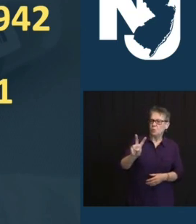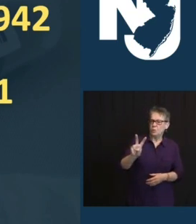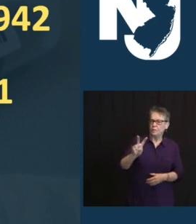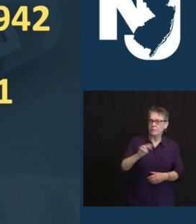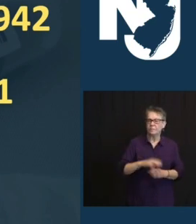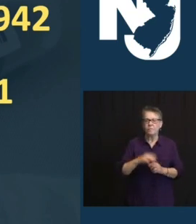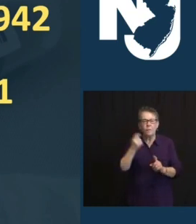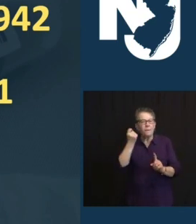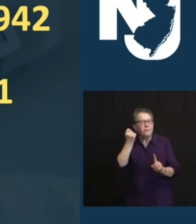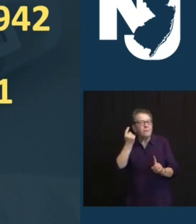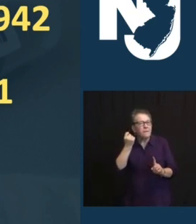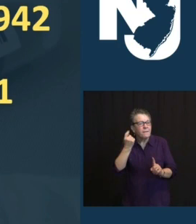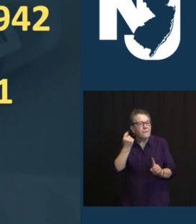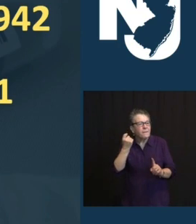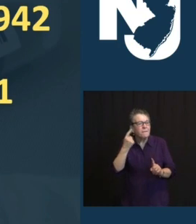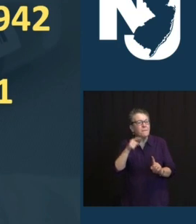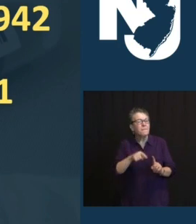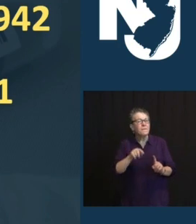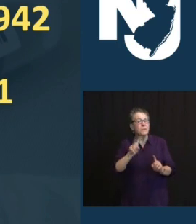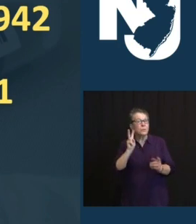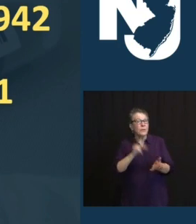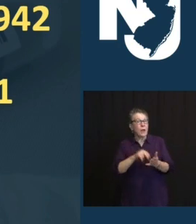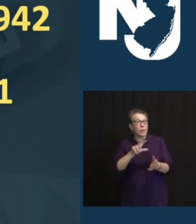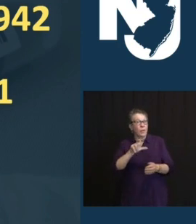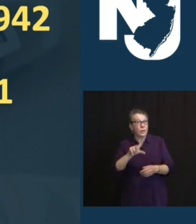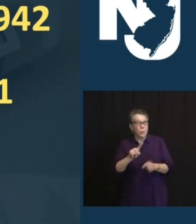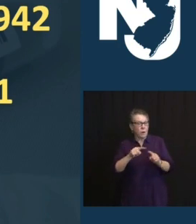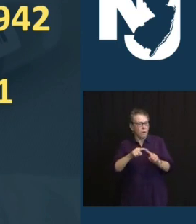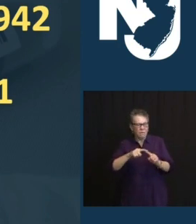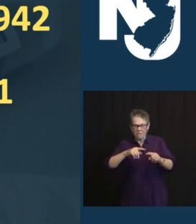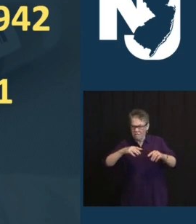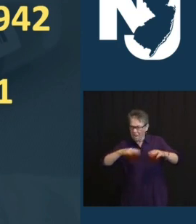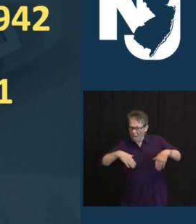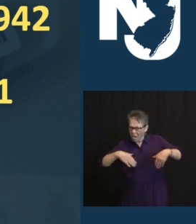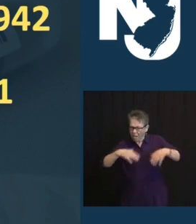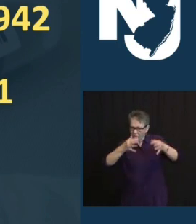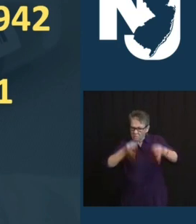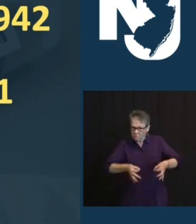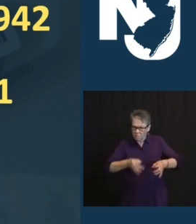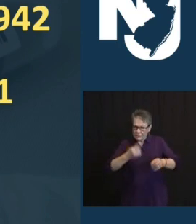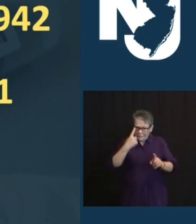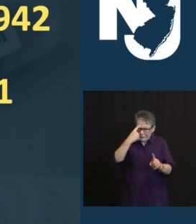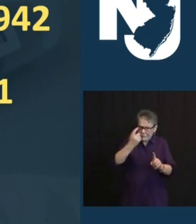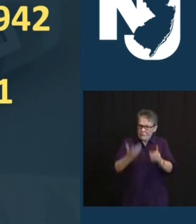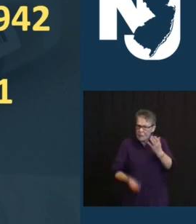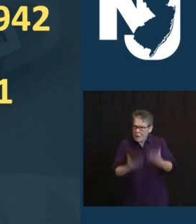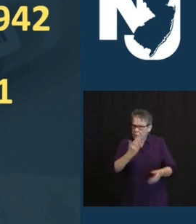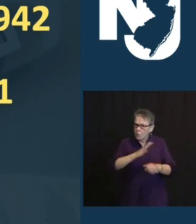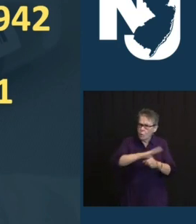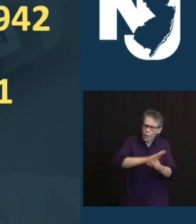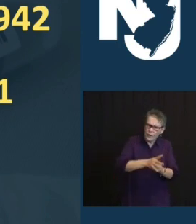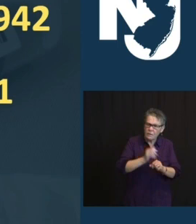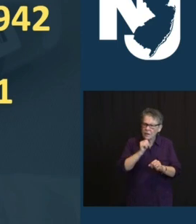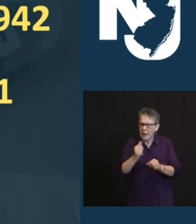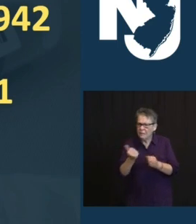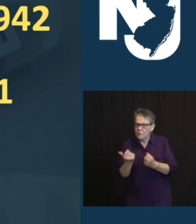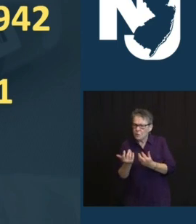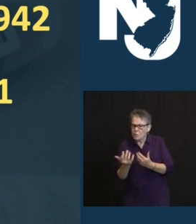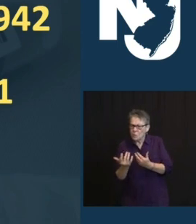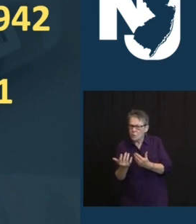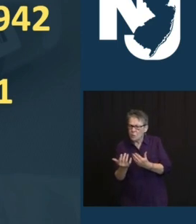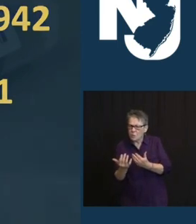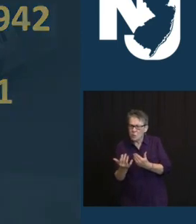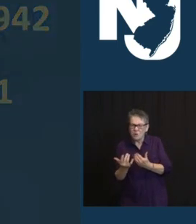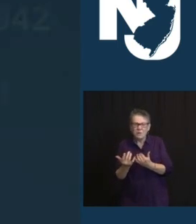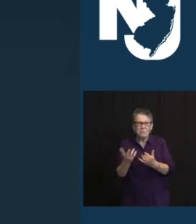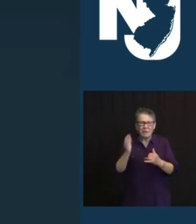2,331. UNFATHOMABLE. LET'S TAKE A FEW MINUTES NOW AS WE ALWAYS DO TO REMEMBER THREE OF THOSE WE'VE